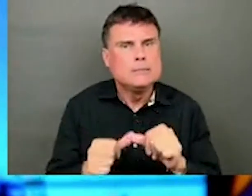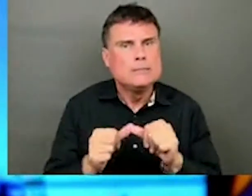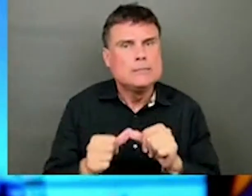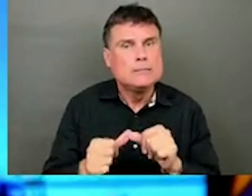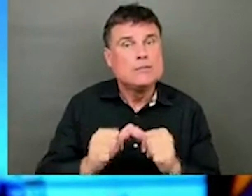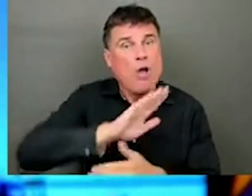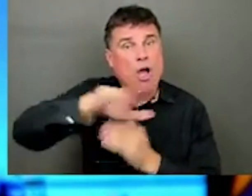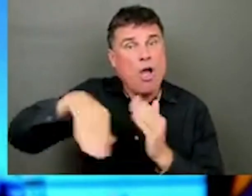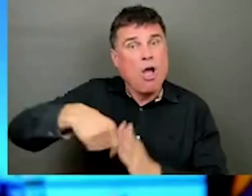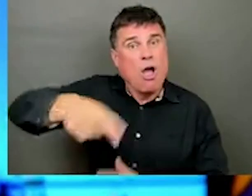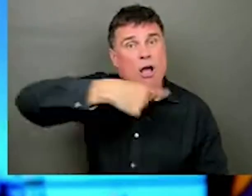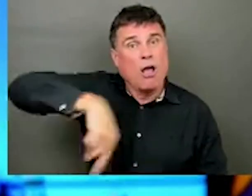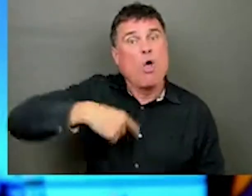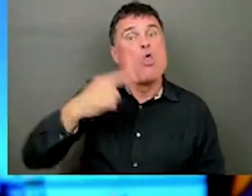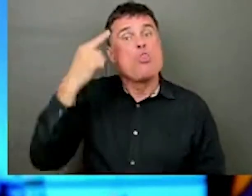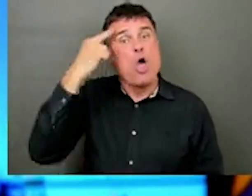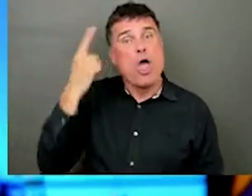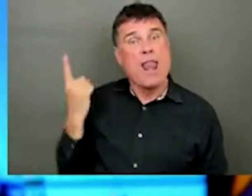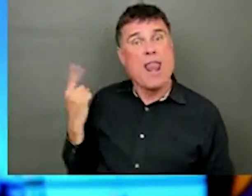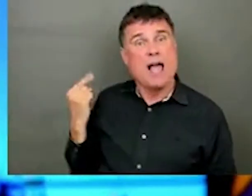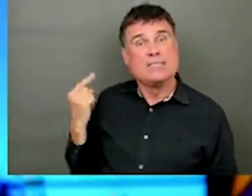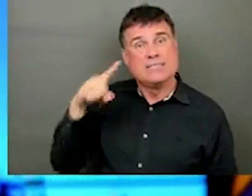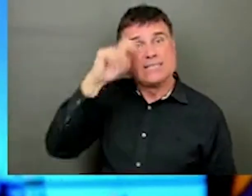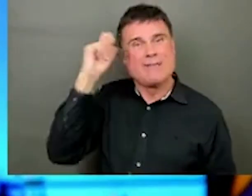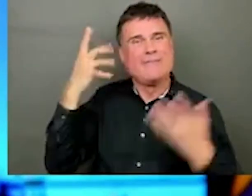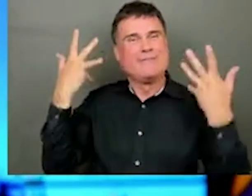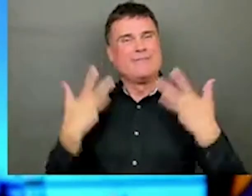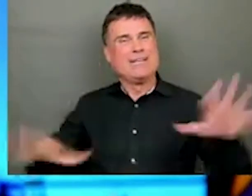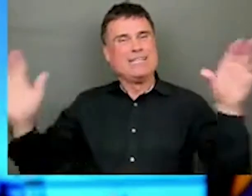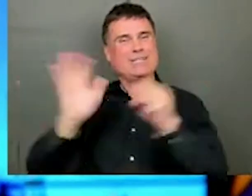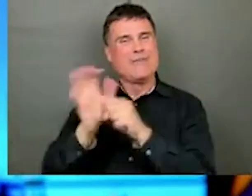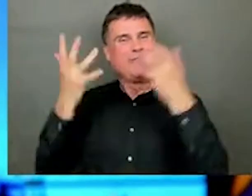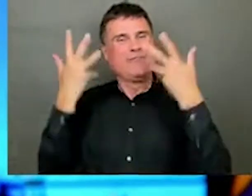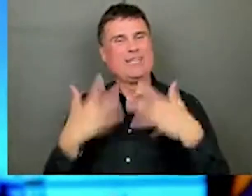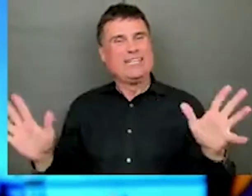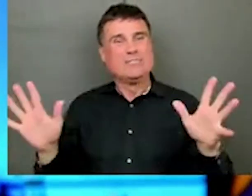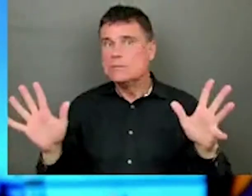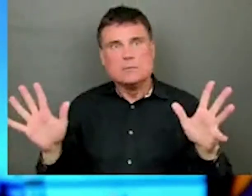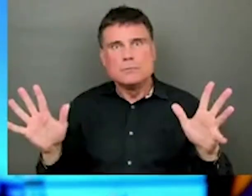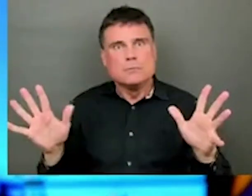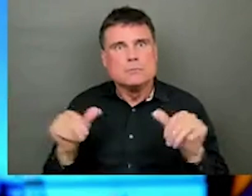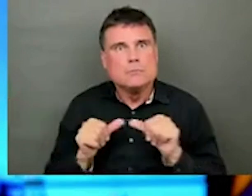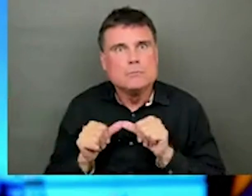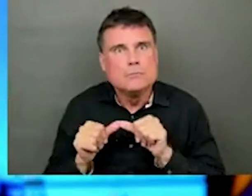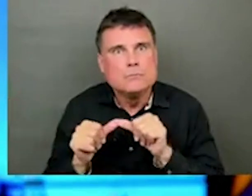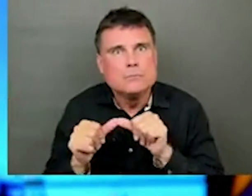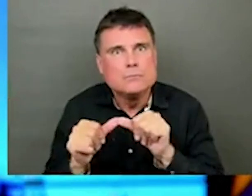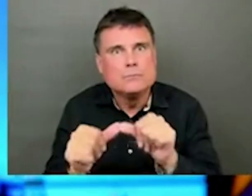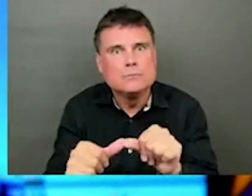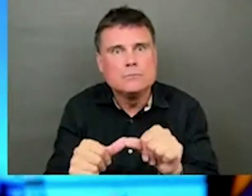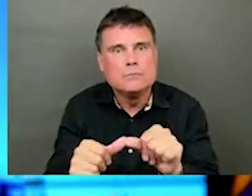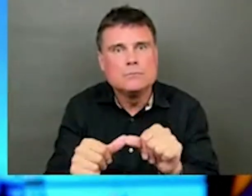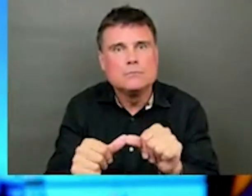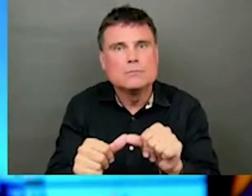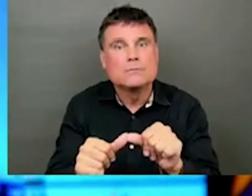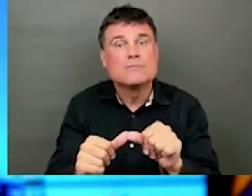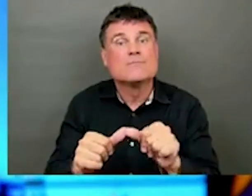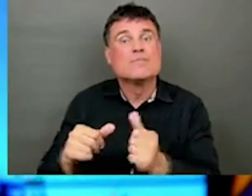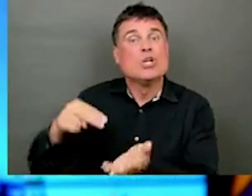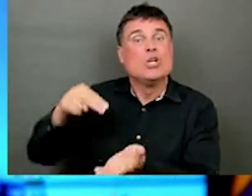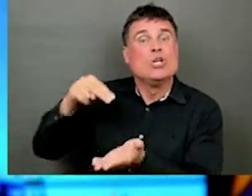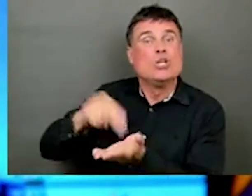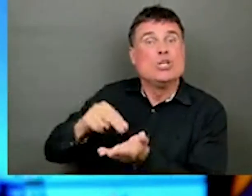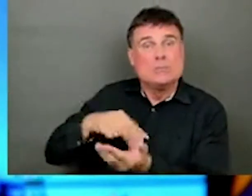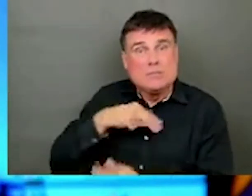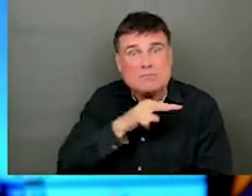and we have to deal with the reality that we are dealt with and nurses have been on the front lines of this from the